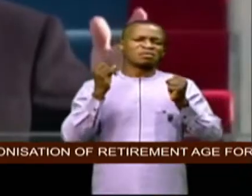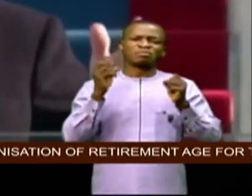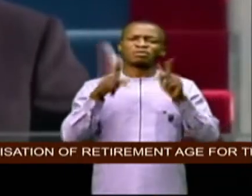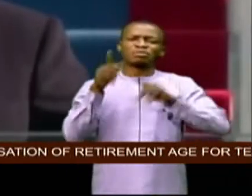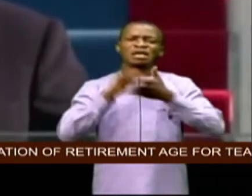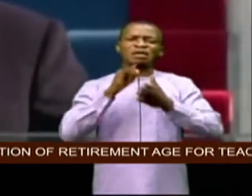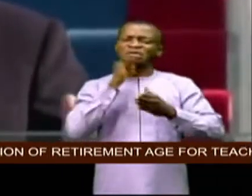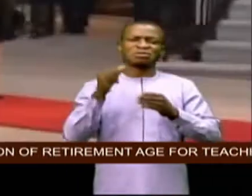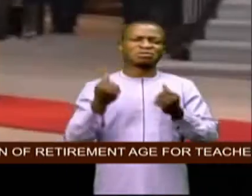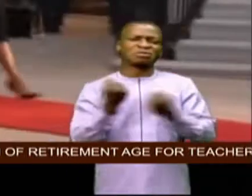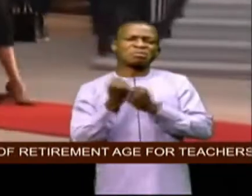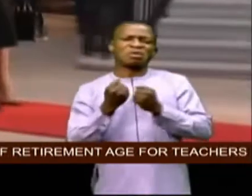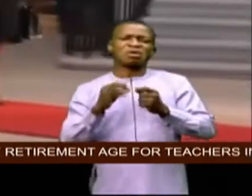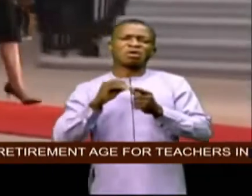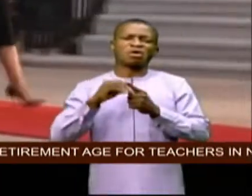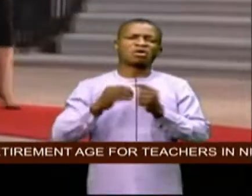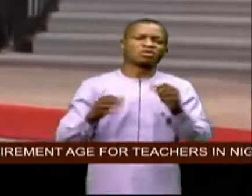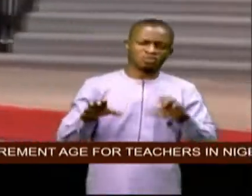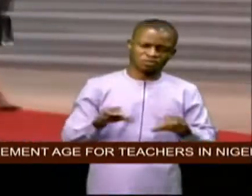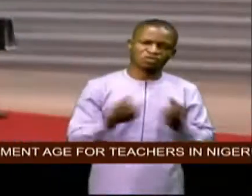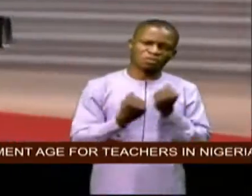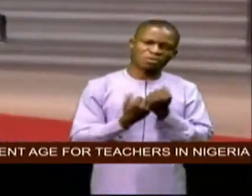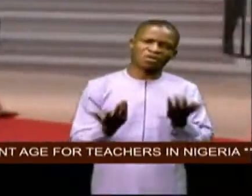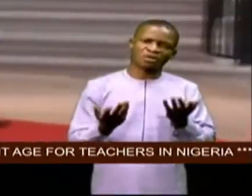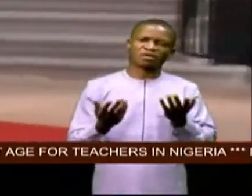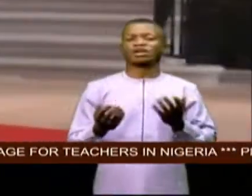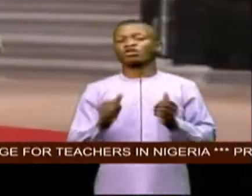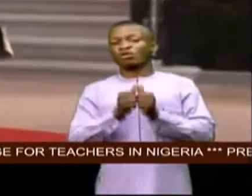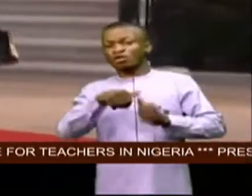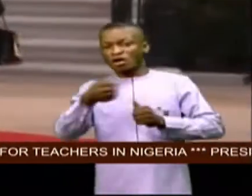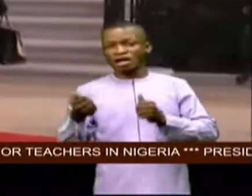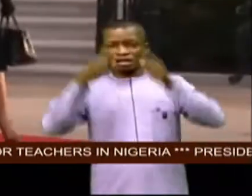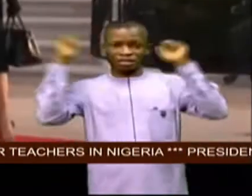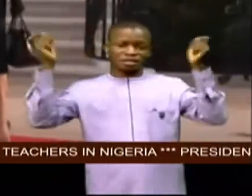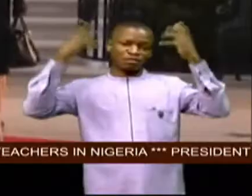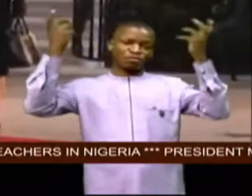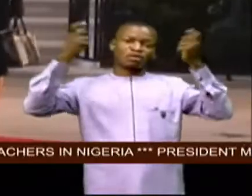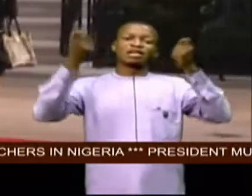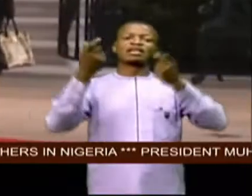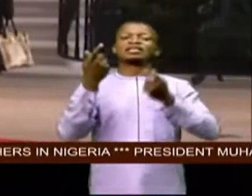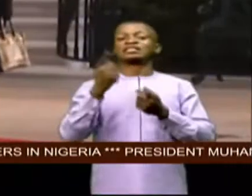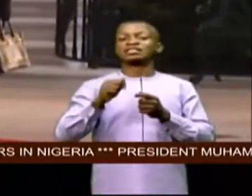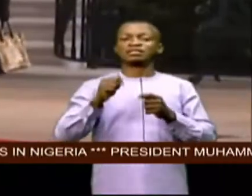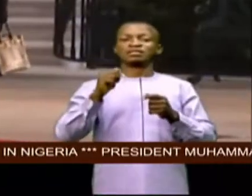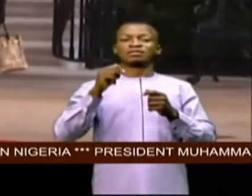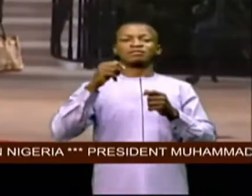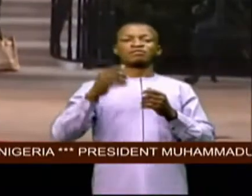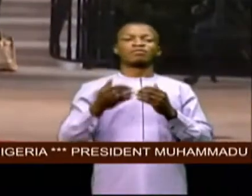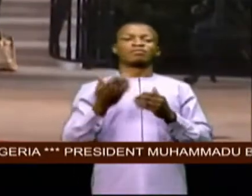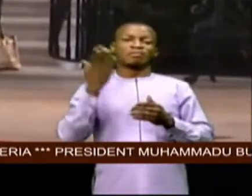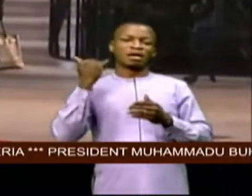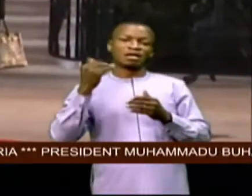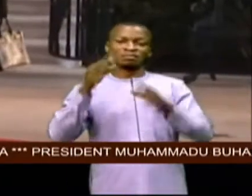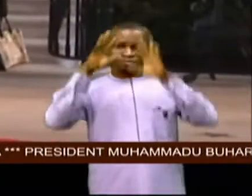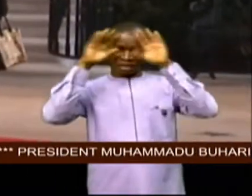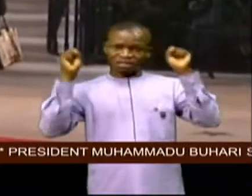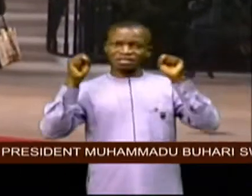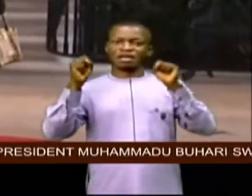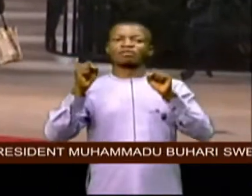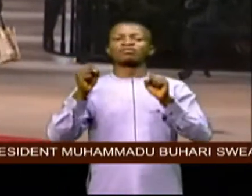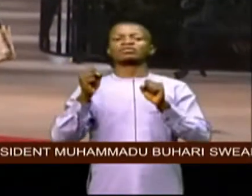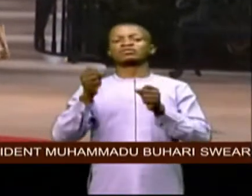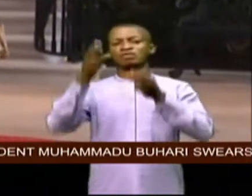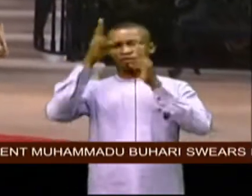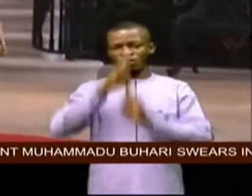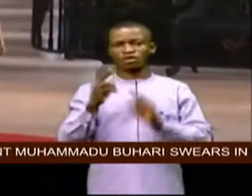those who did ahead of biden's swearing in ceremony the outgun president donald trump was honored with 21 gun